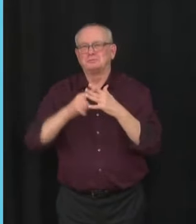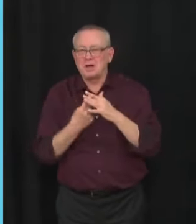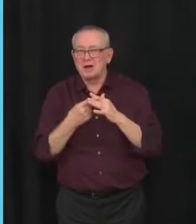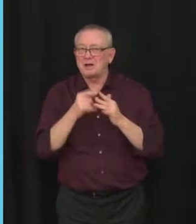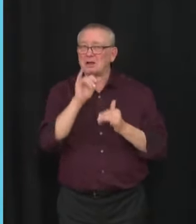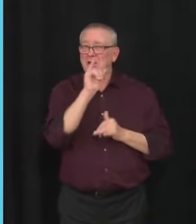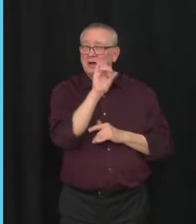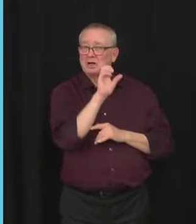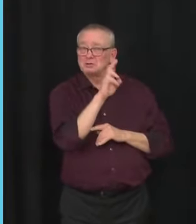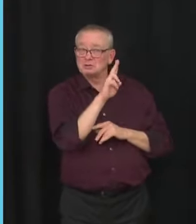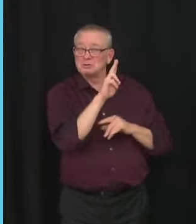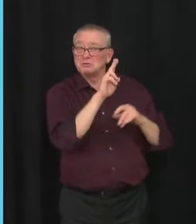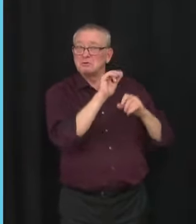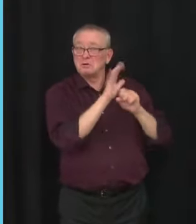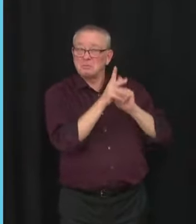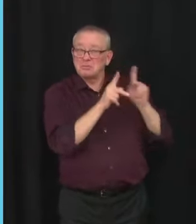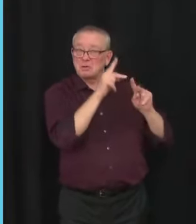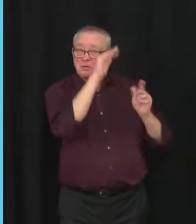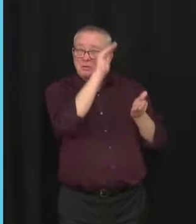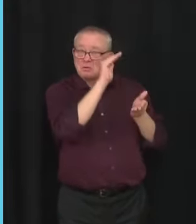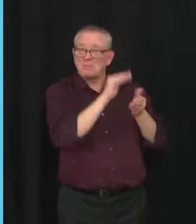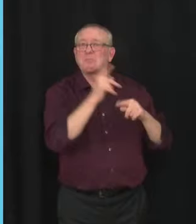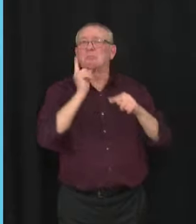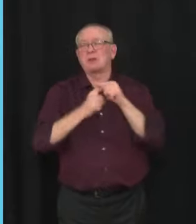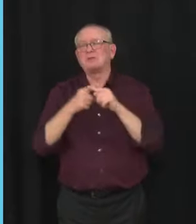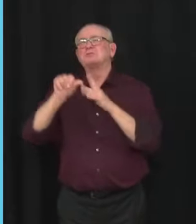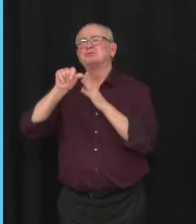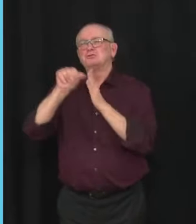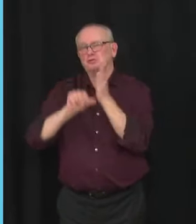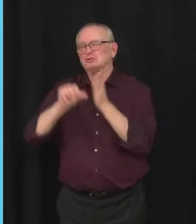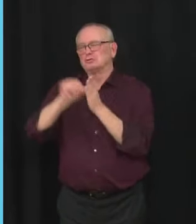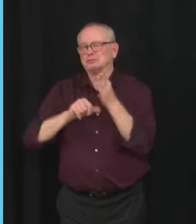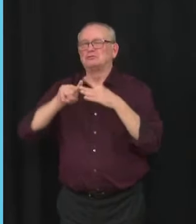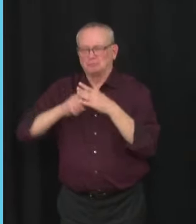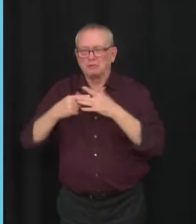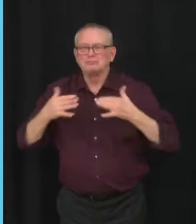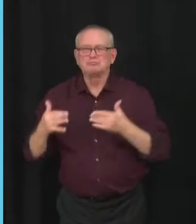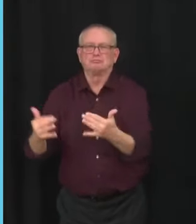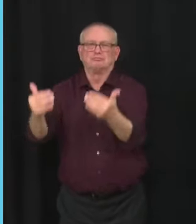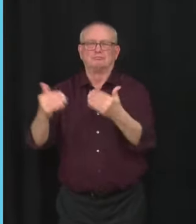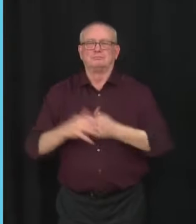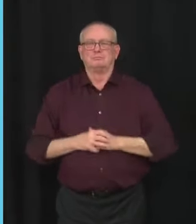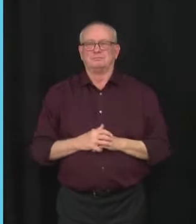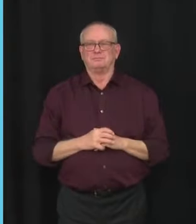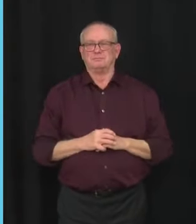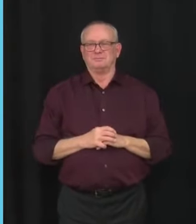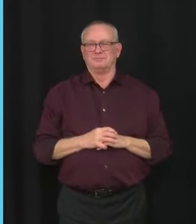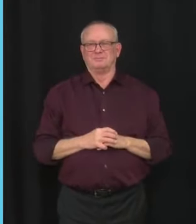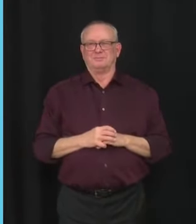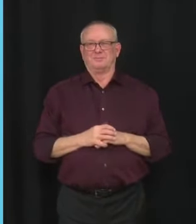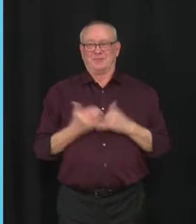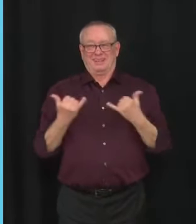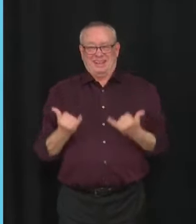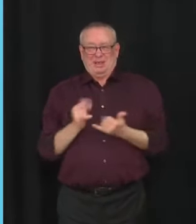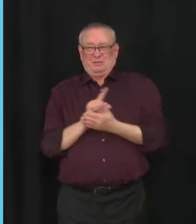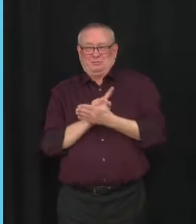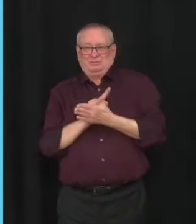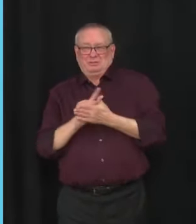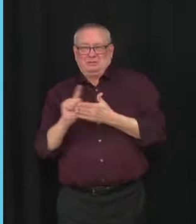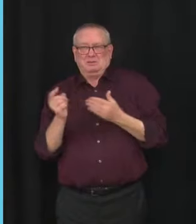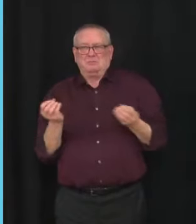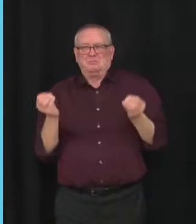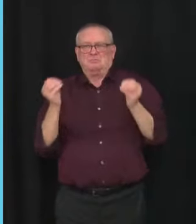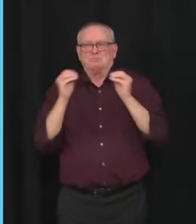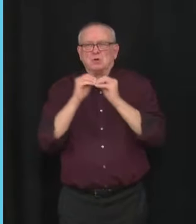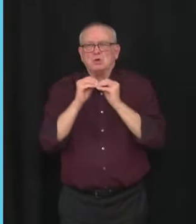major operations. Fortunately, beginning this week, an additional 391,000 Albertans will